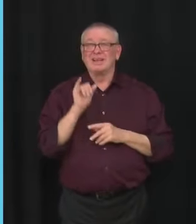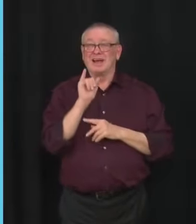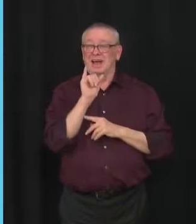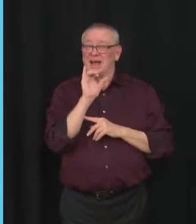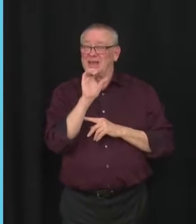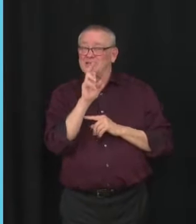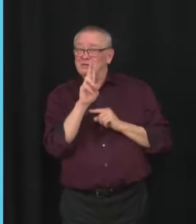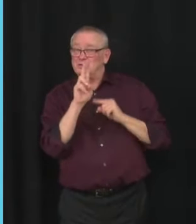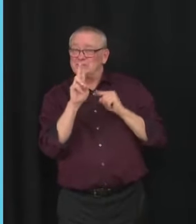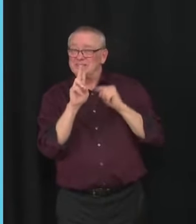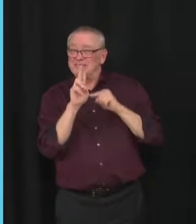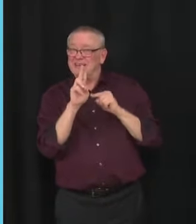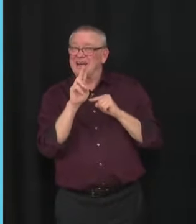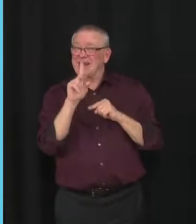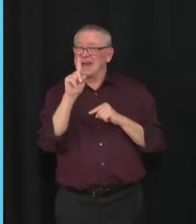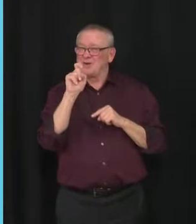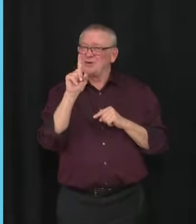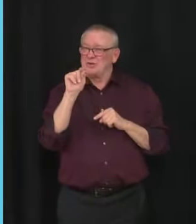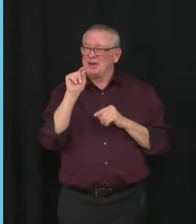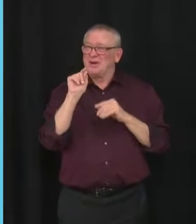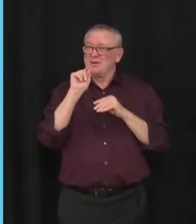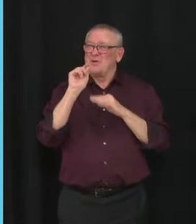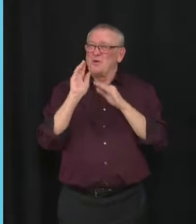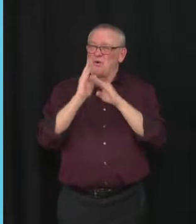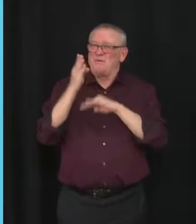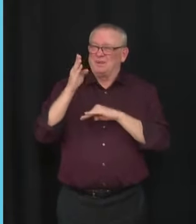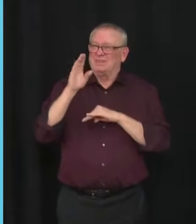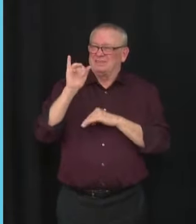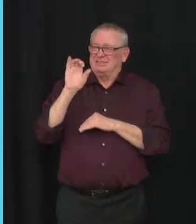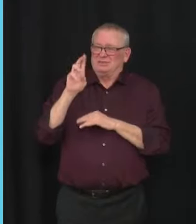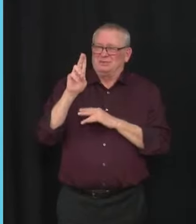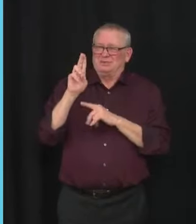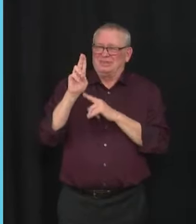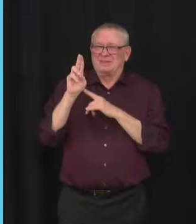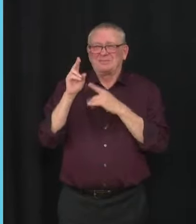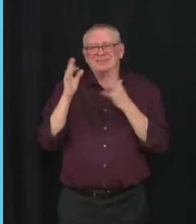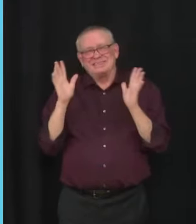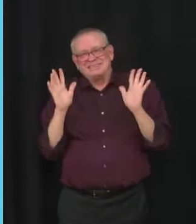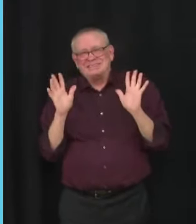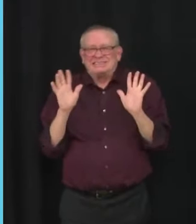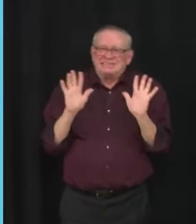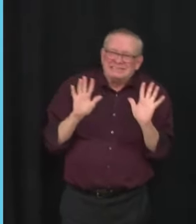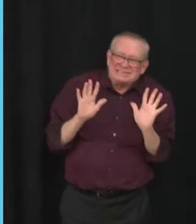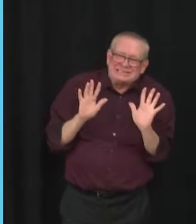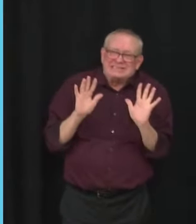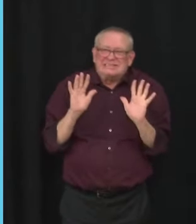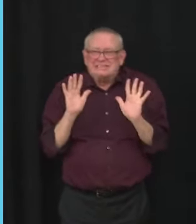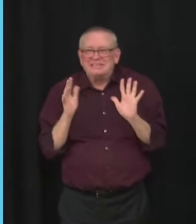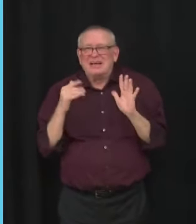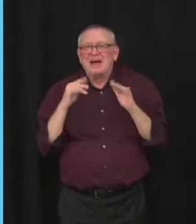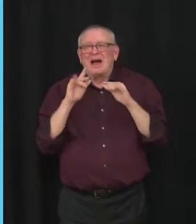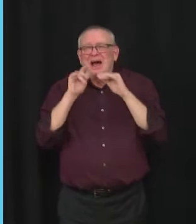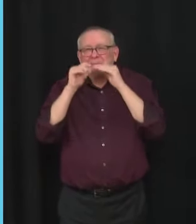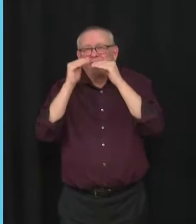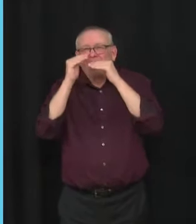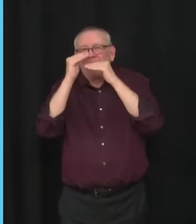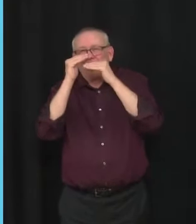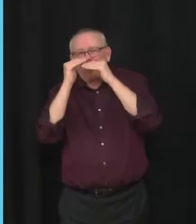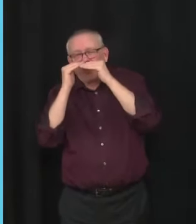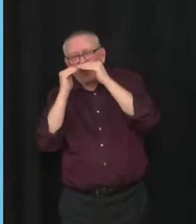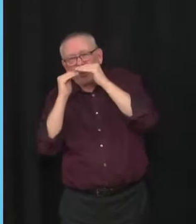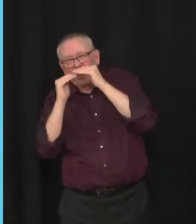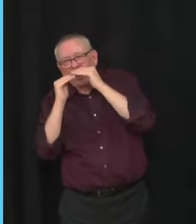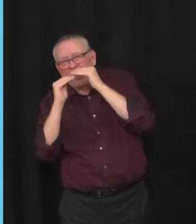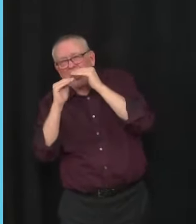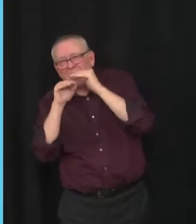So we are having conversations, we're looking at the numbers this seems to be perhaps plateauing a little bit. we're going to quite simply